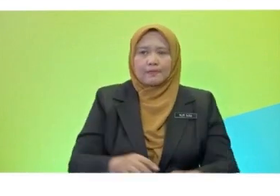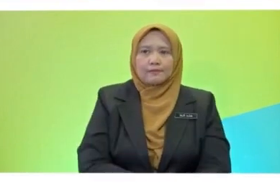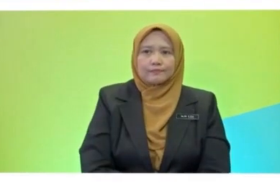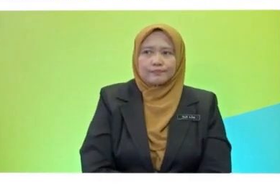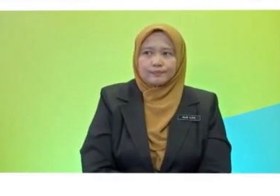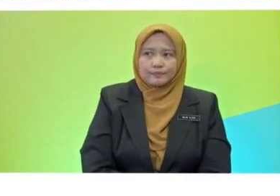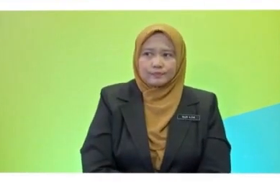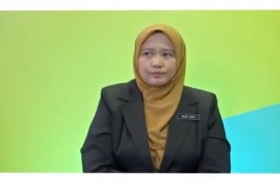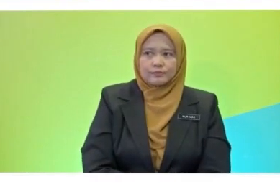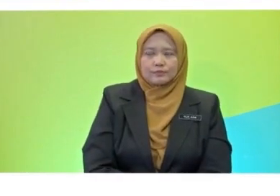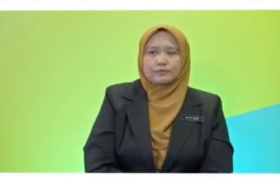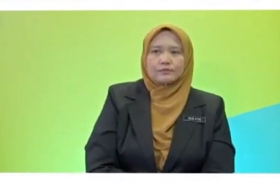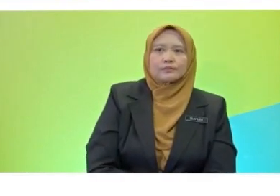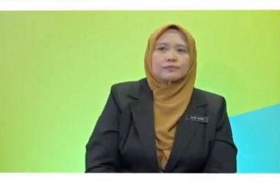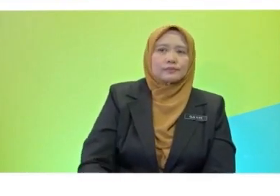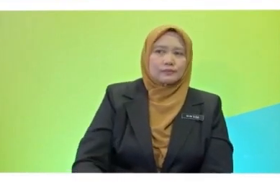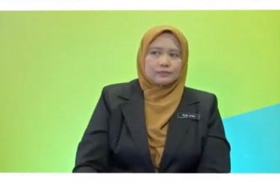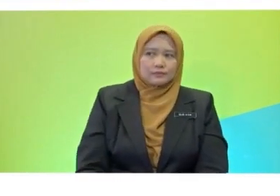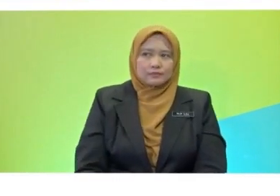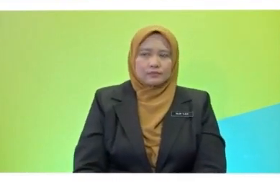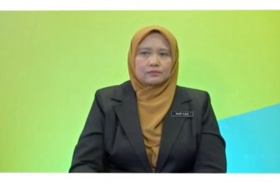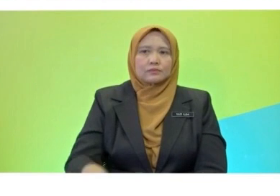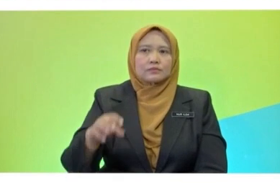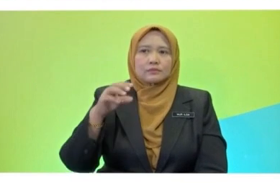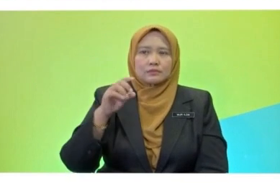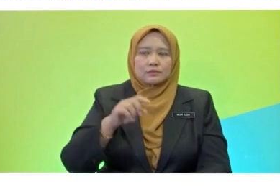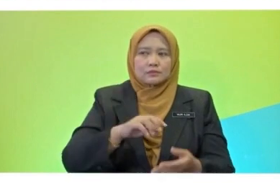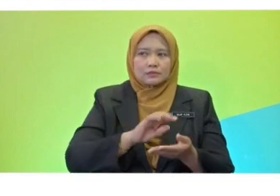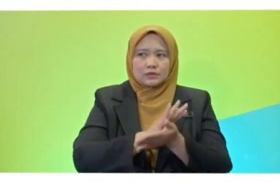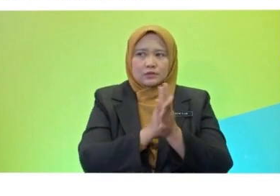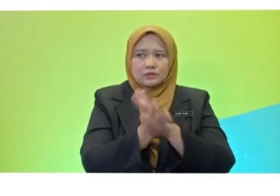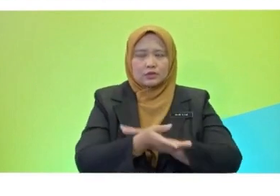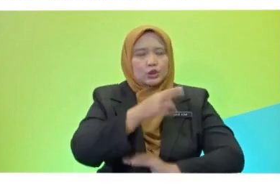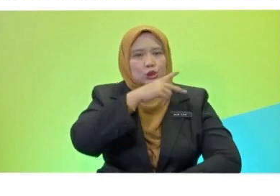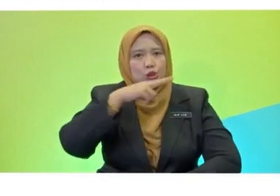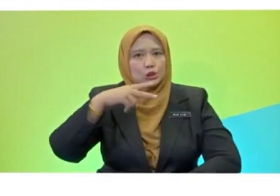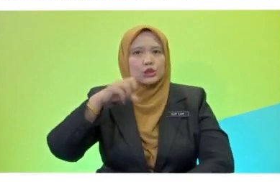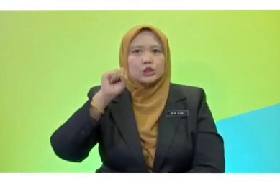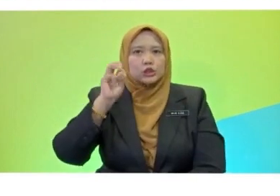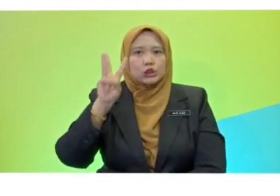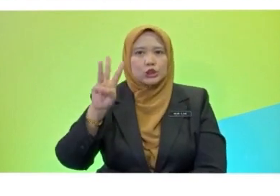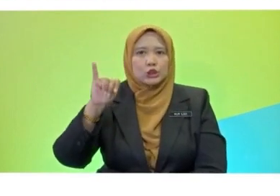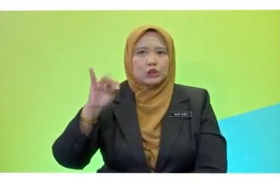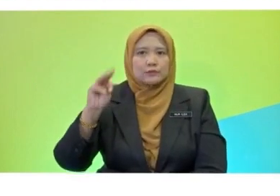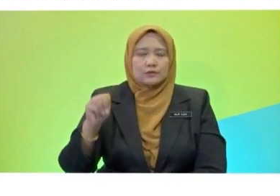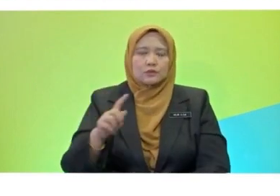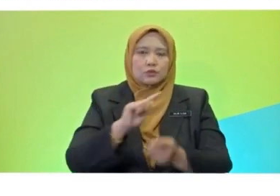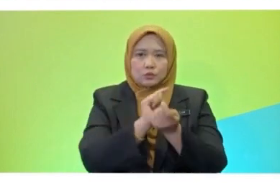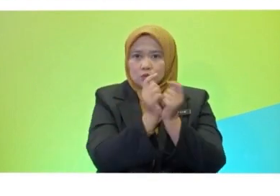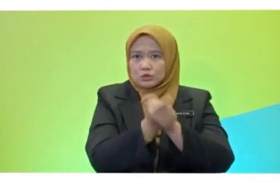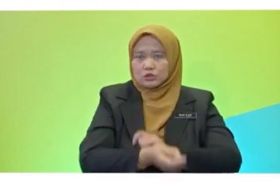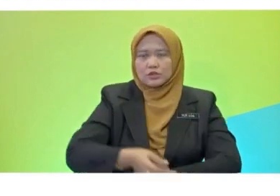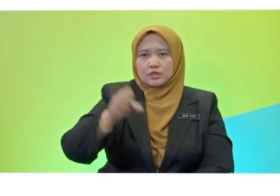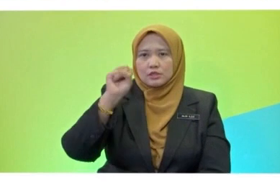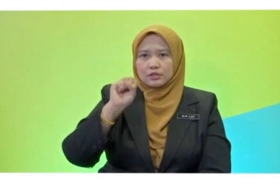The past tense of swim is swam. Very good. The past tense of swim is swam.